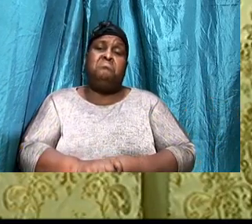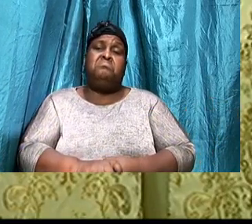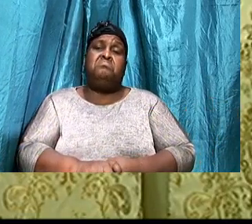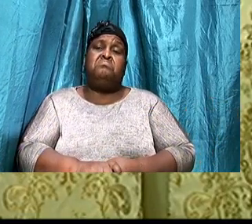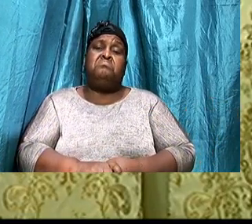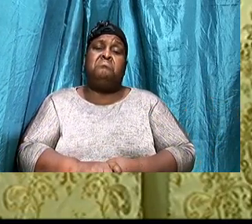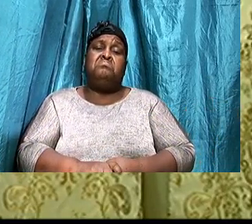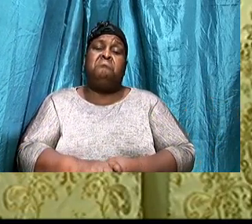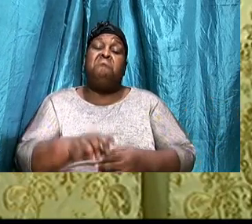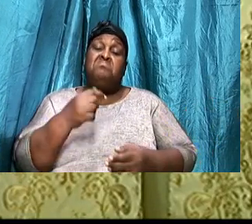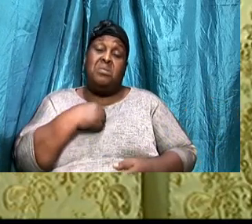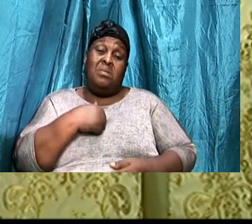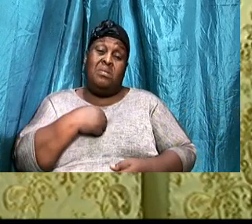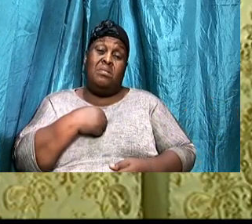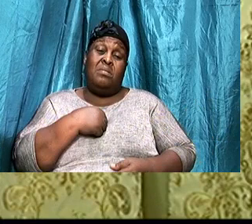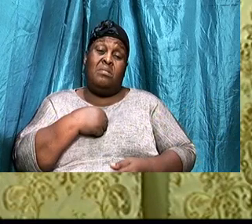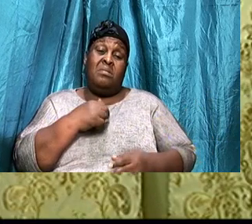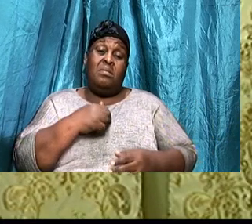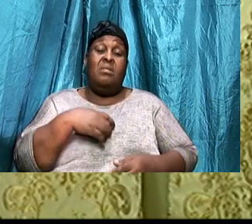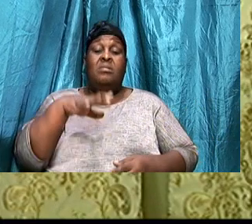I am a child of God,